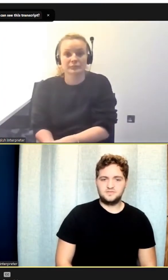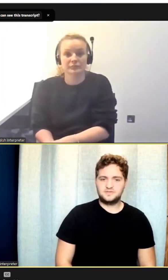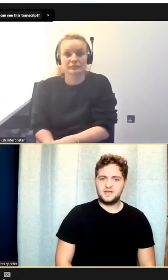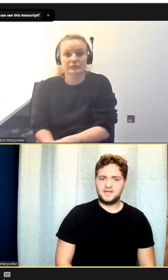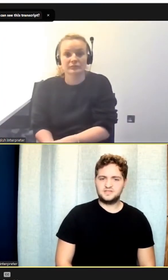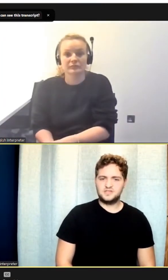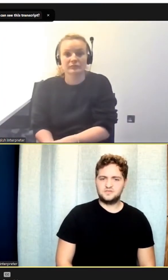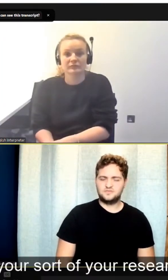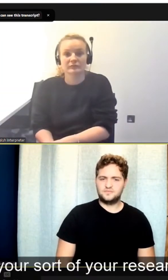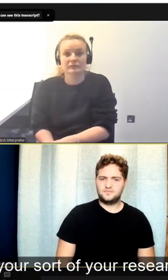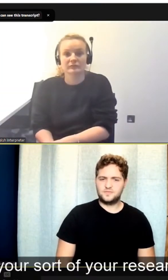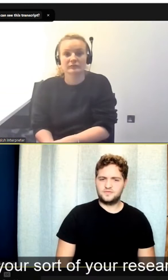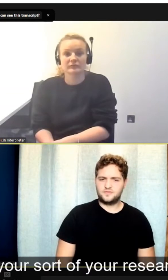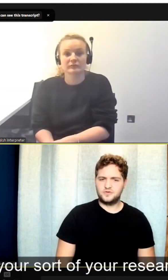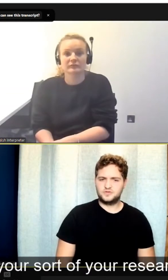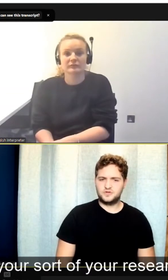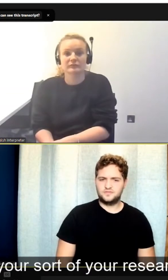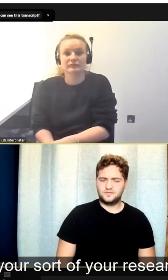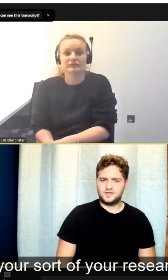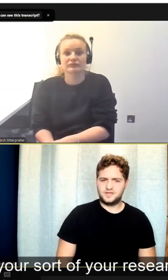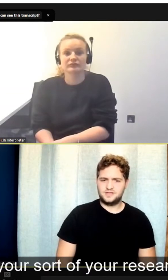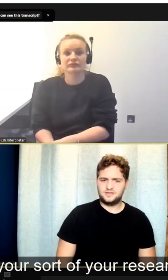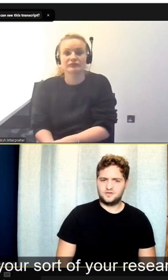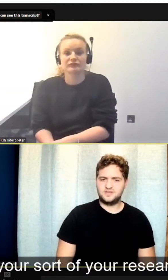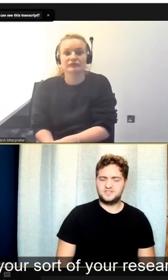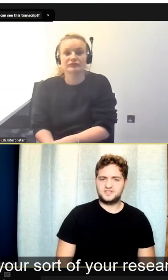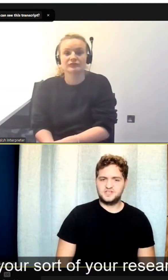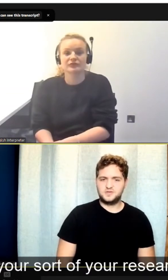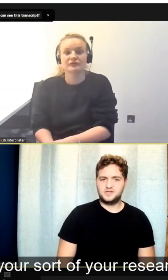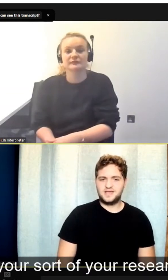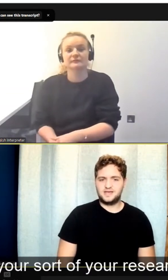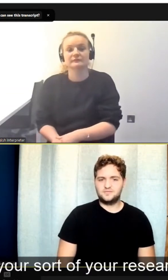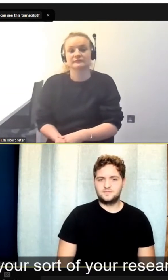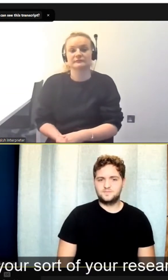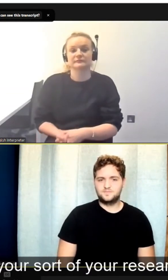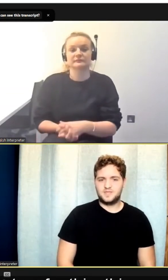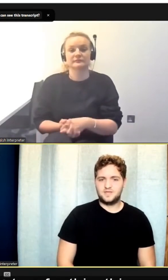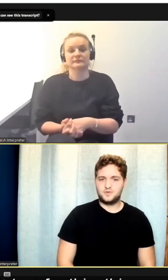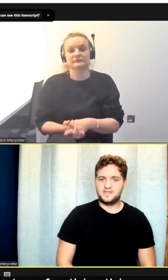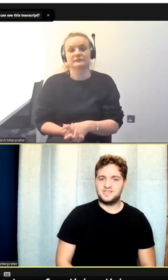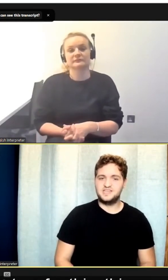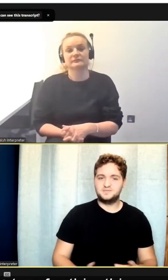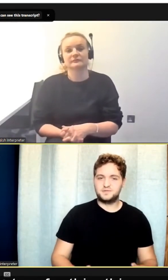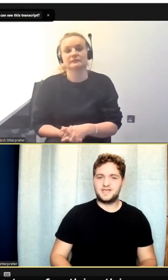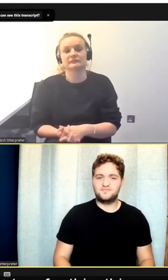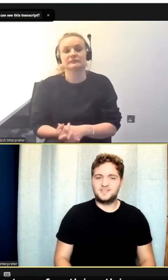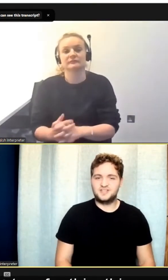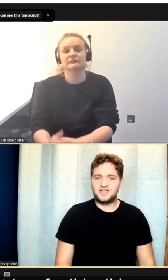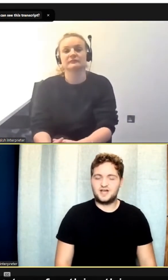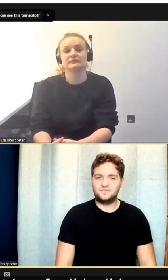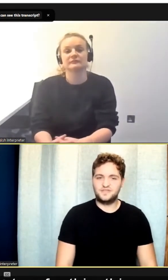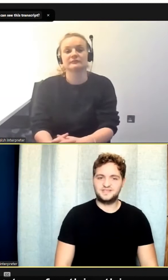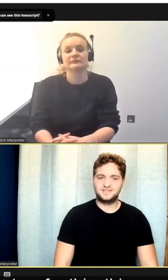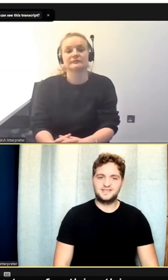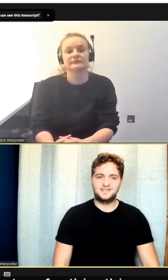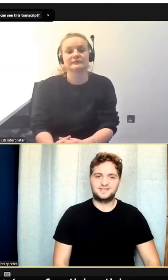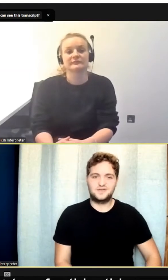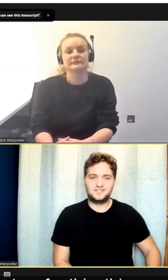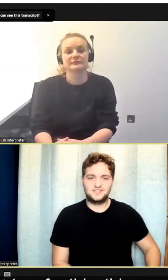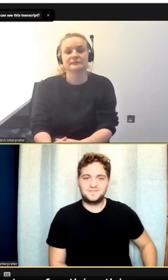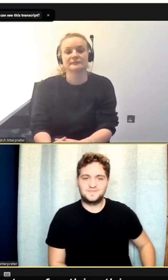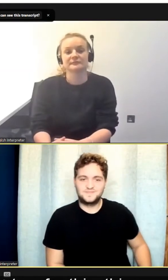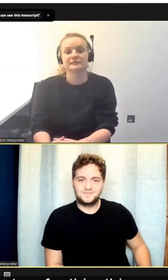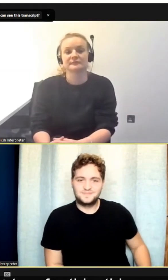So I was going to ask you from from your sort of your research that you're doing now and putting in, you need to put your research hat on for this,